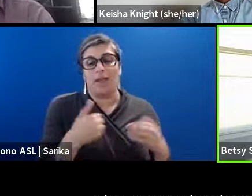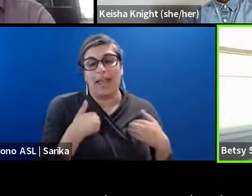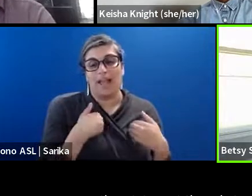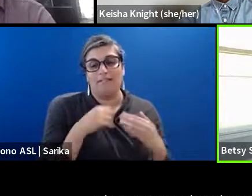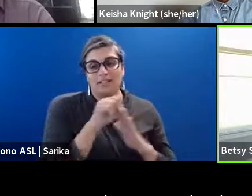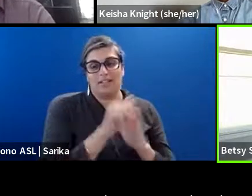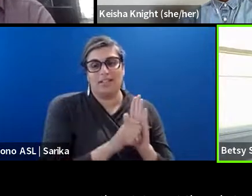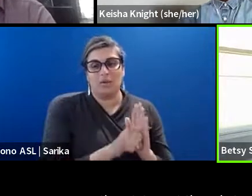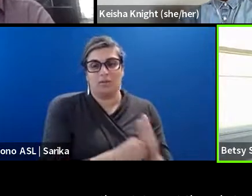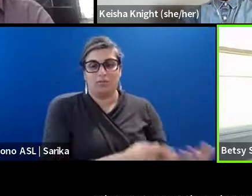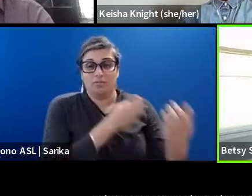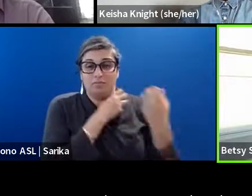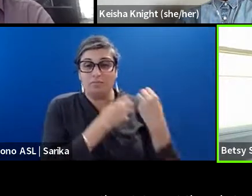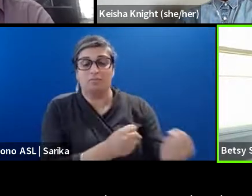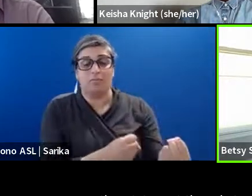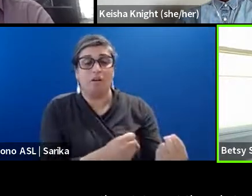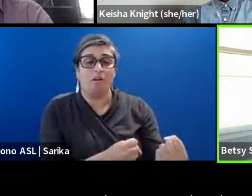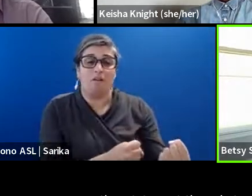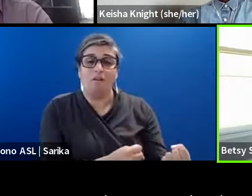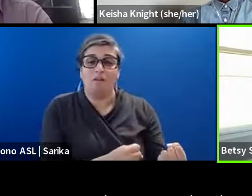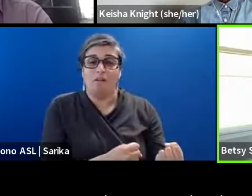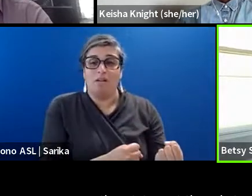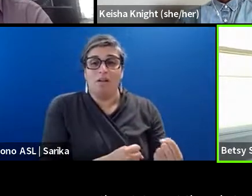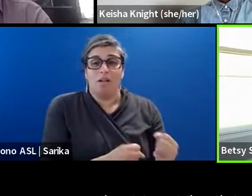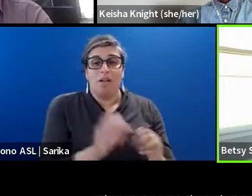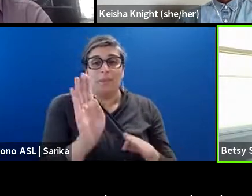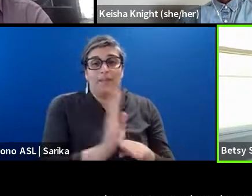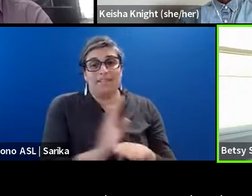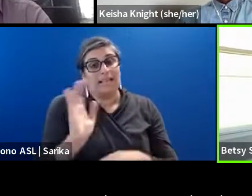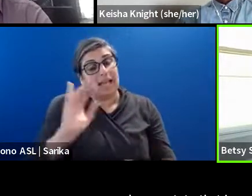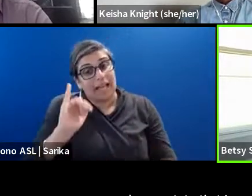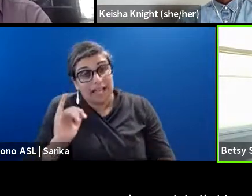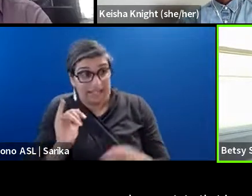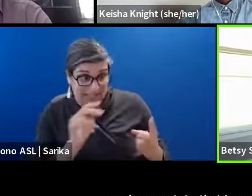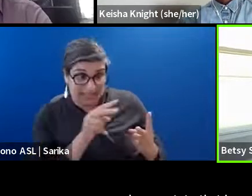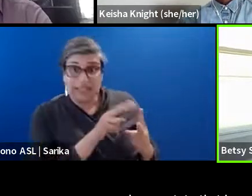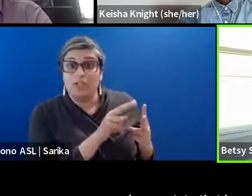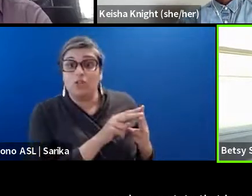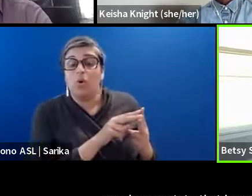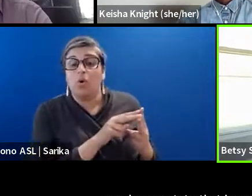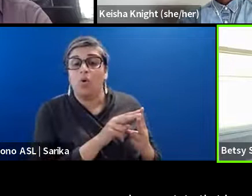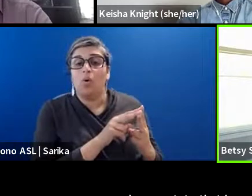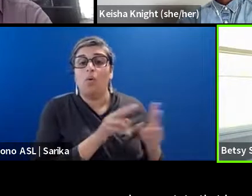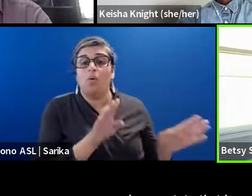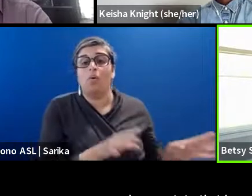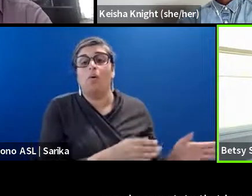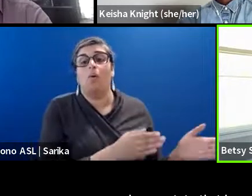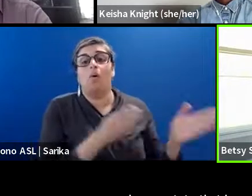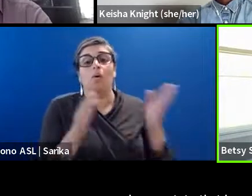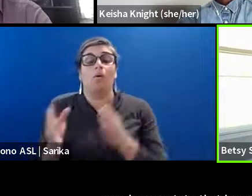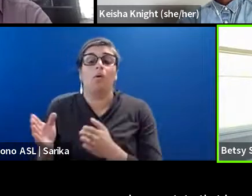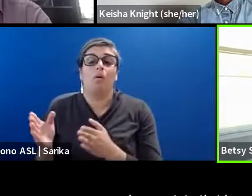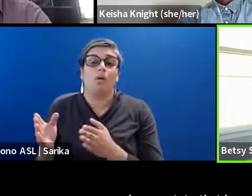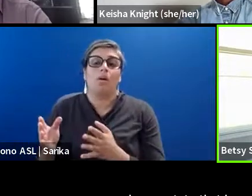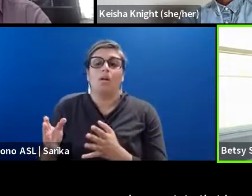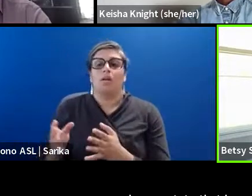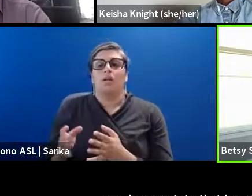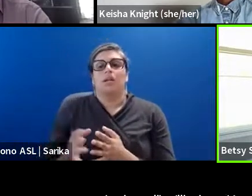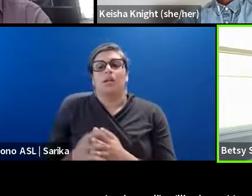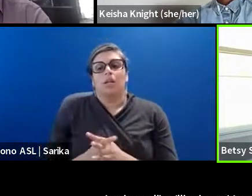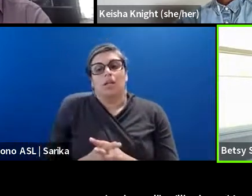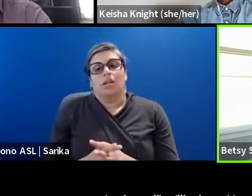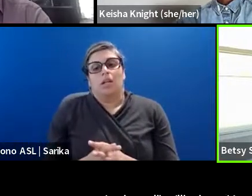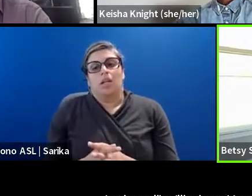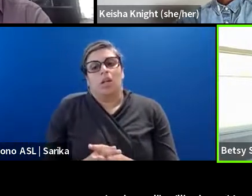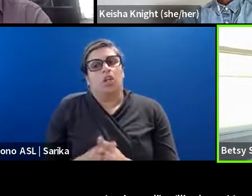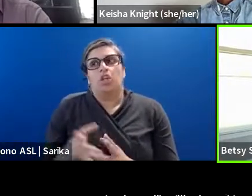such a booming business like Illinois and Louisiana, you will also find really, really